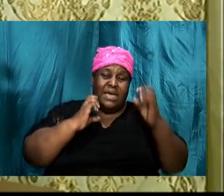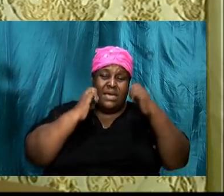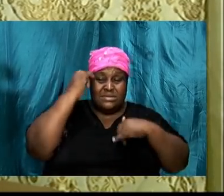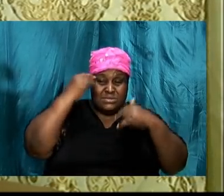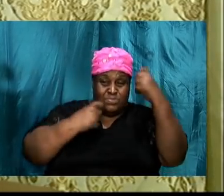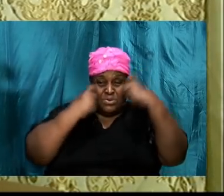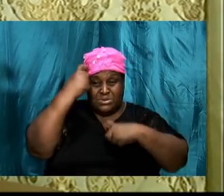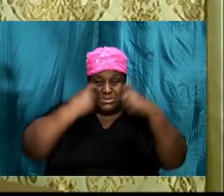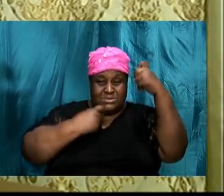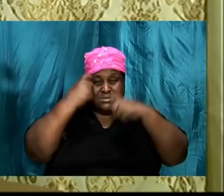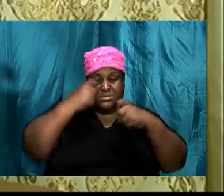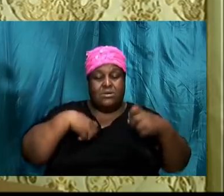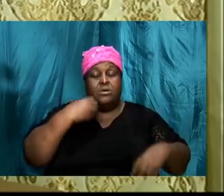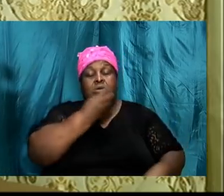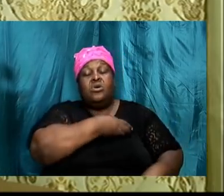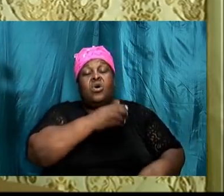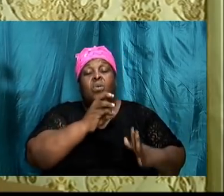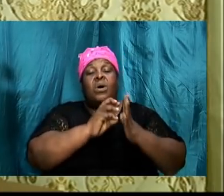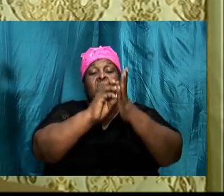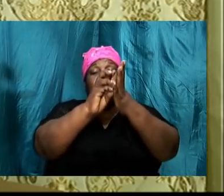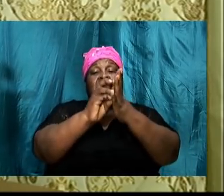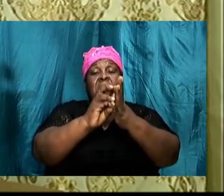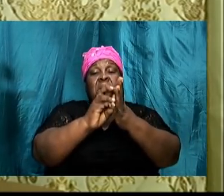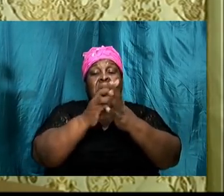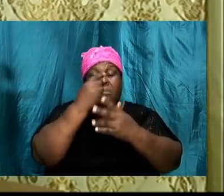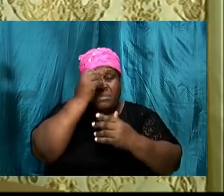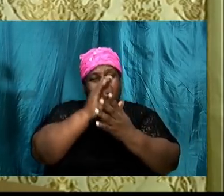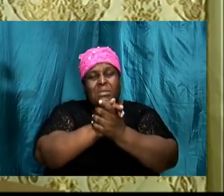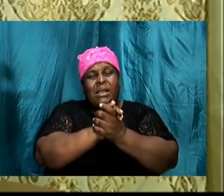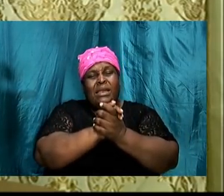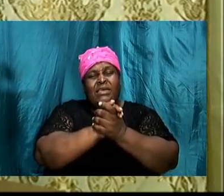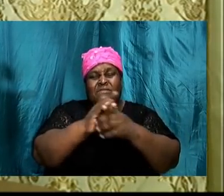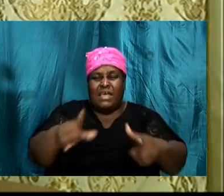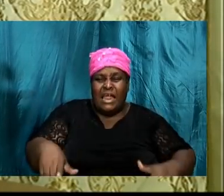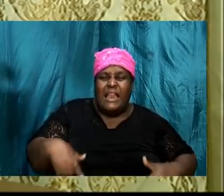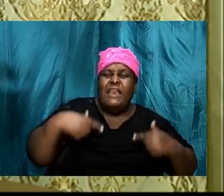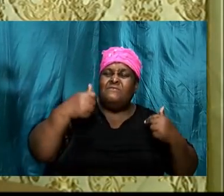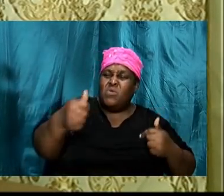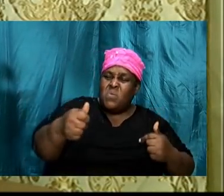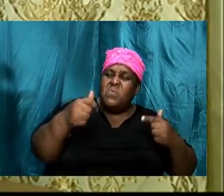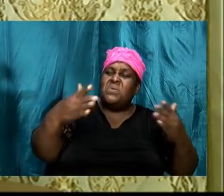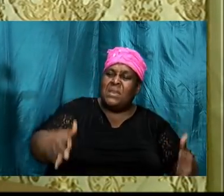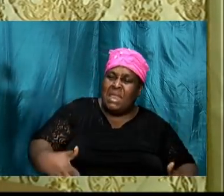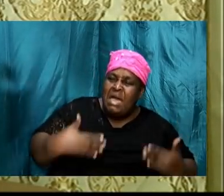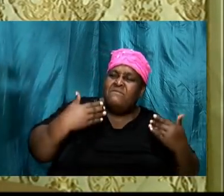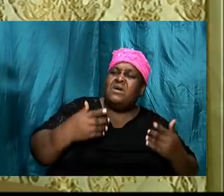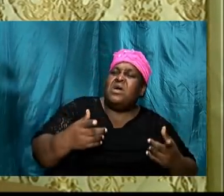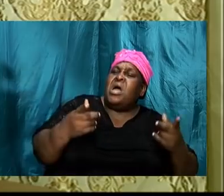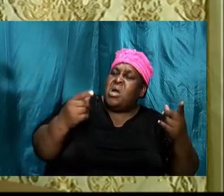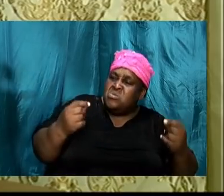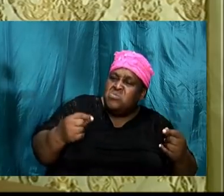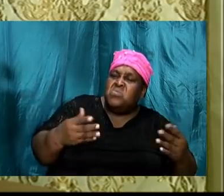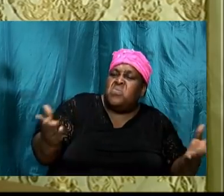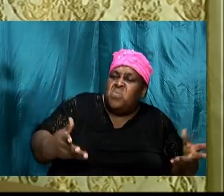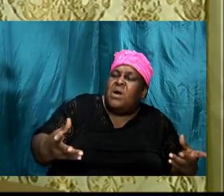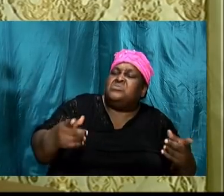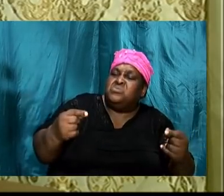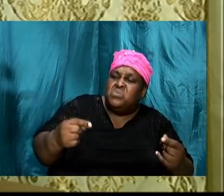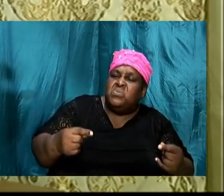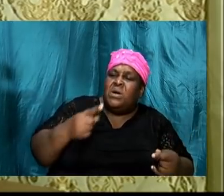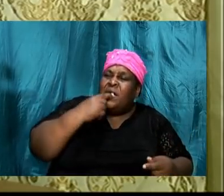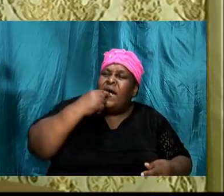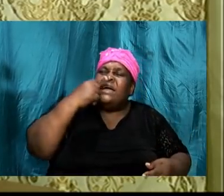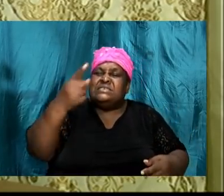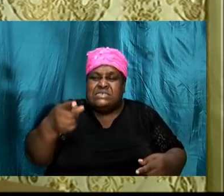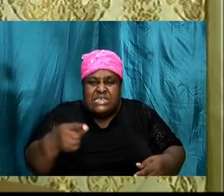they believe that they can live their life, and do what they want to do, and say that they are still in